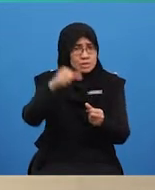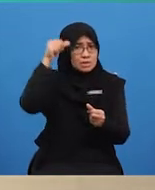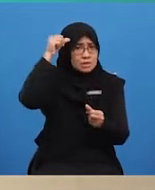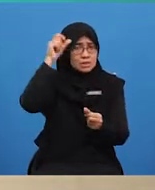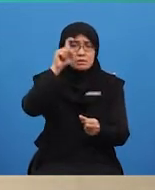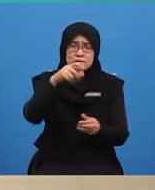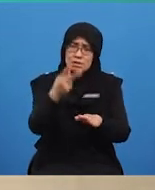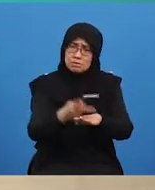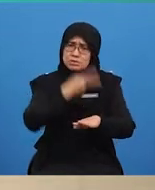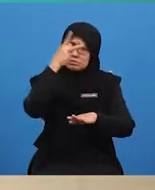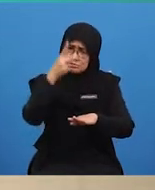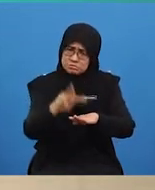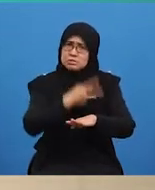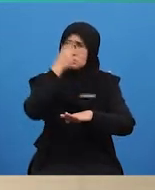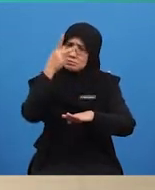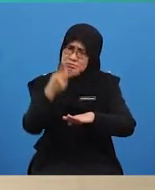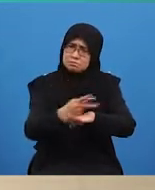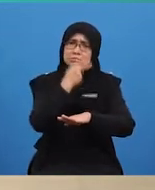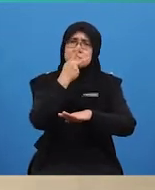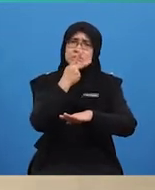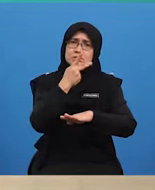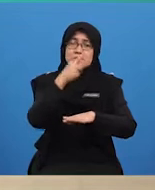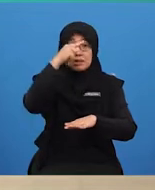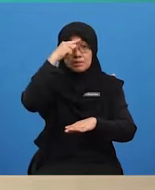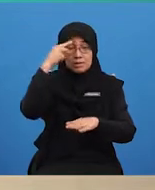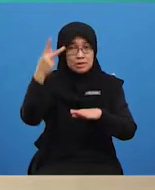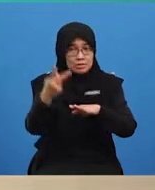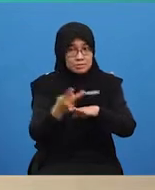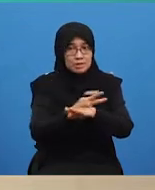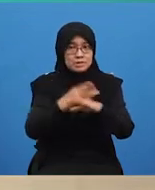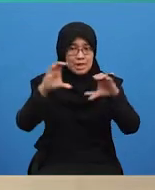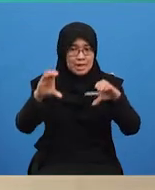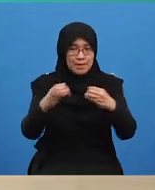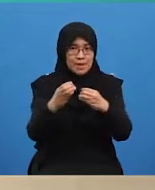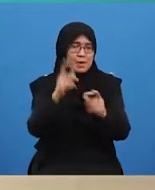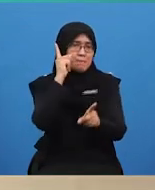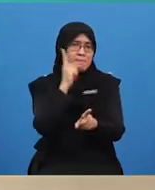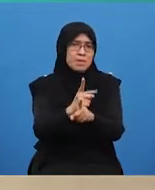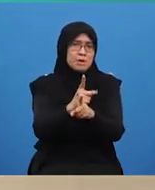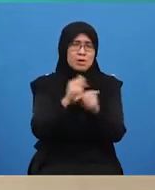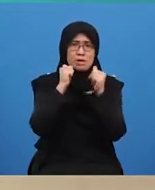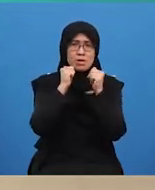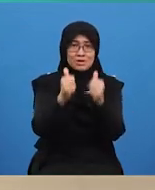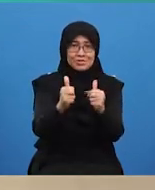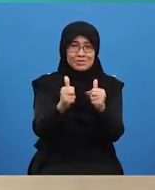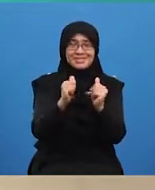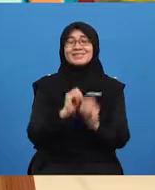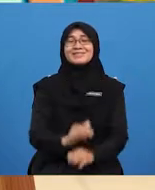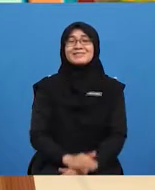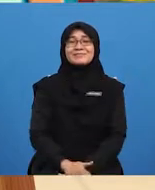remember that you have to practice, practice, and practice. Because practice makes perfect. Correct.